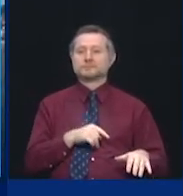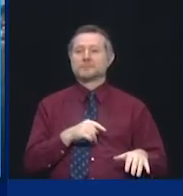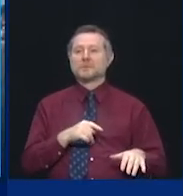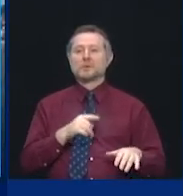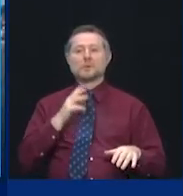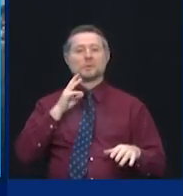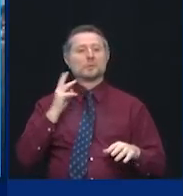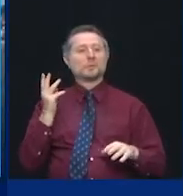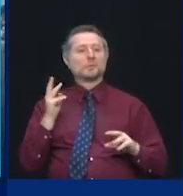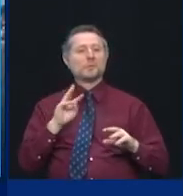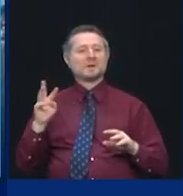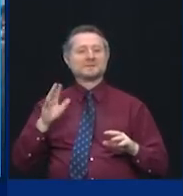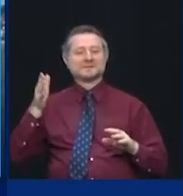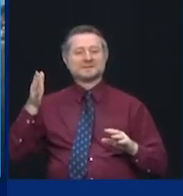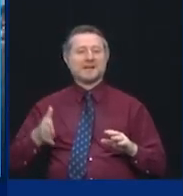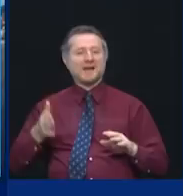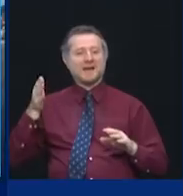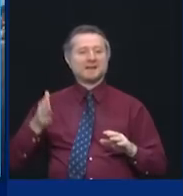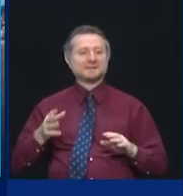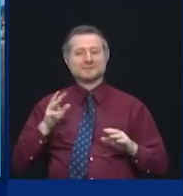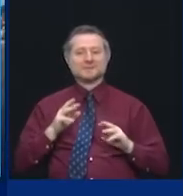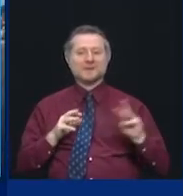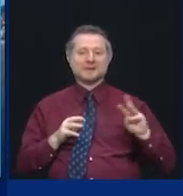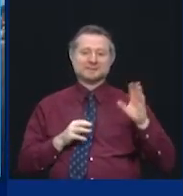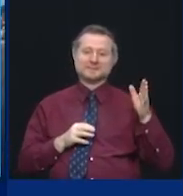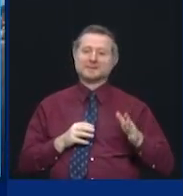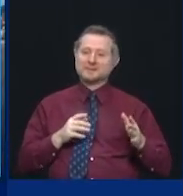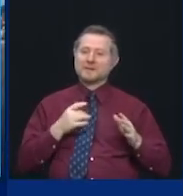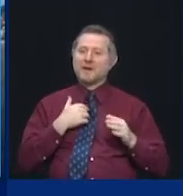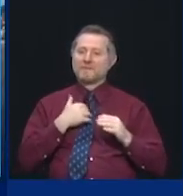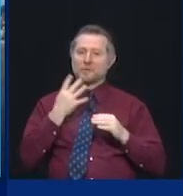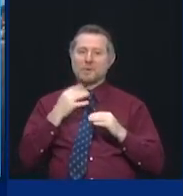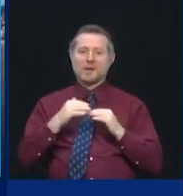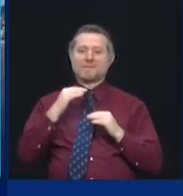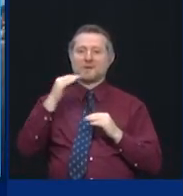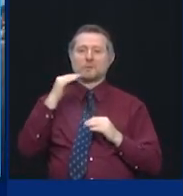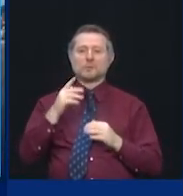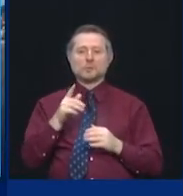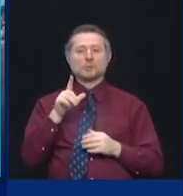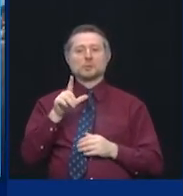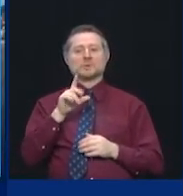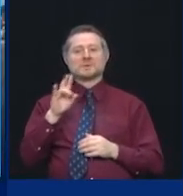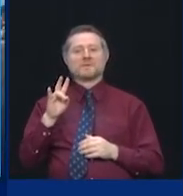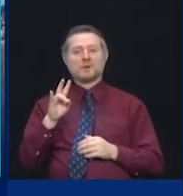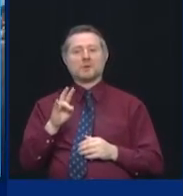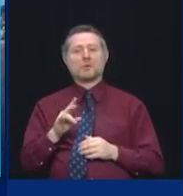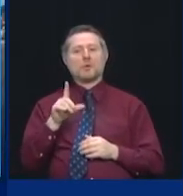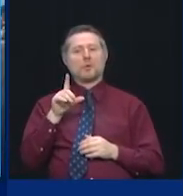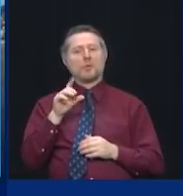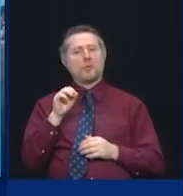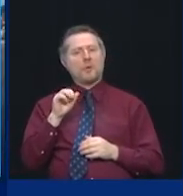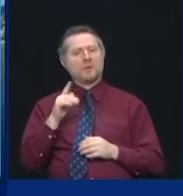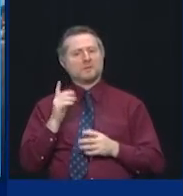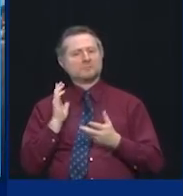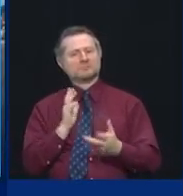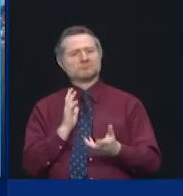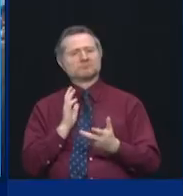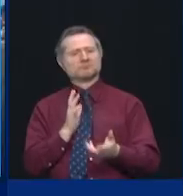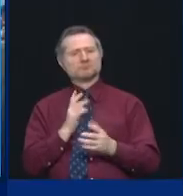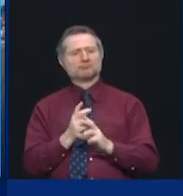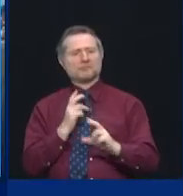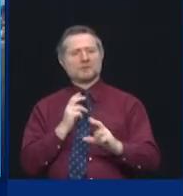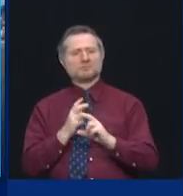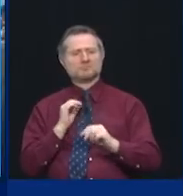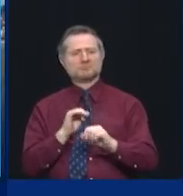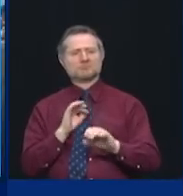built a four-level 27 loading dock marshalling facility that will take all